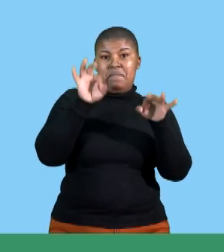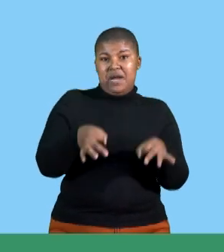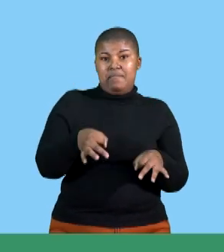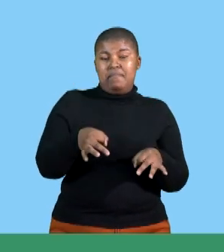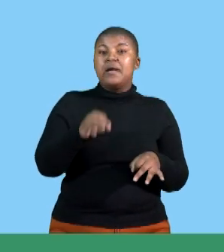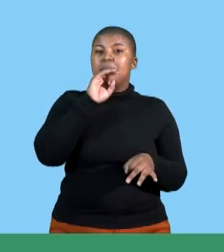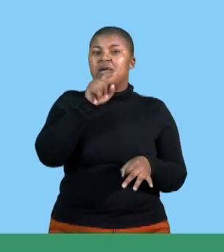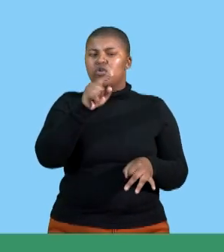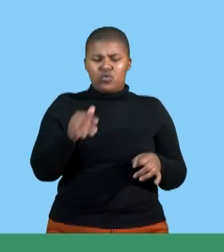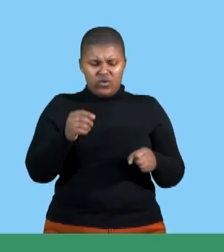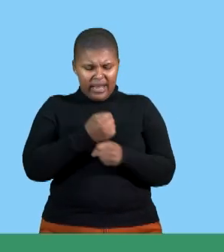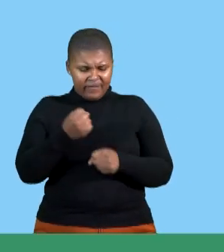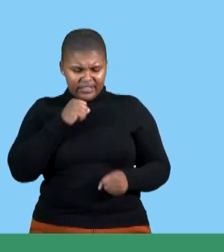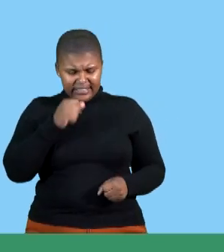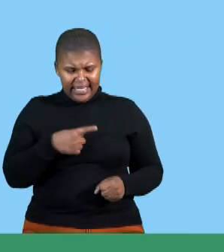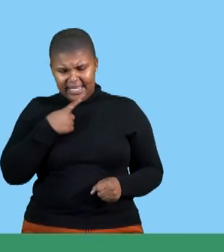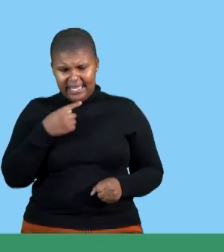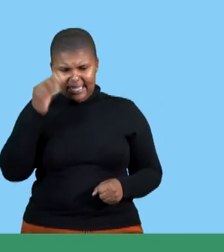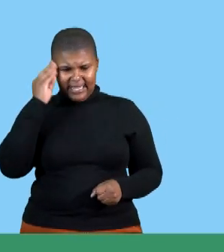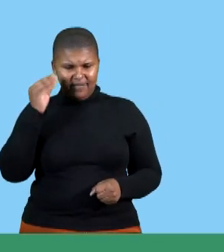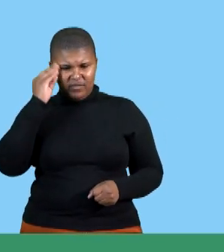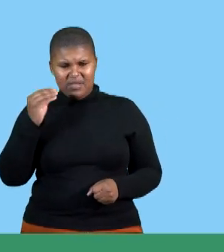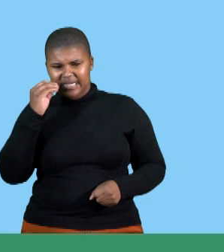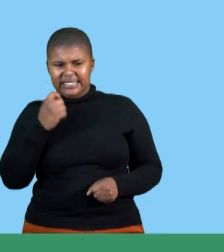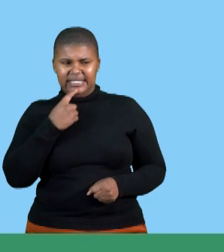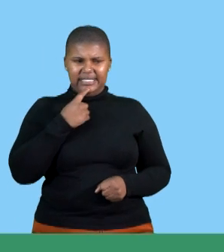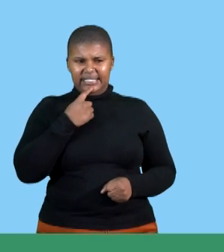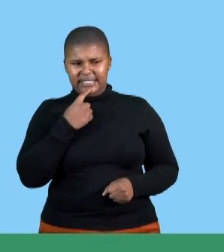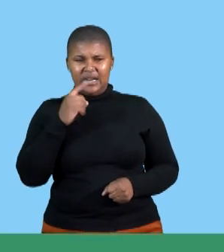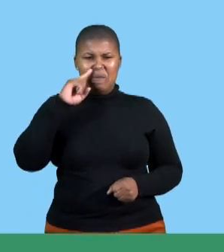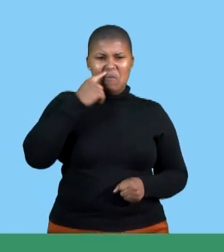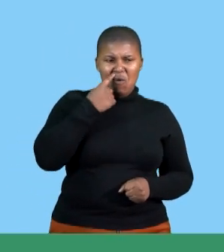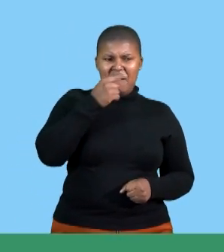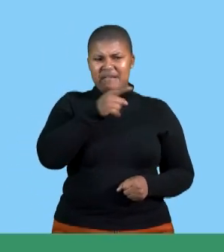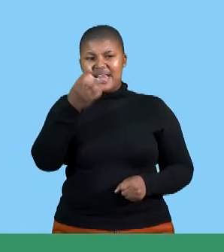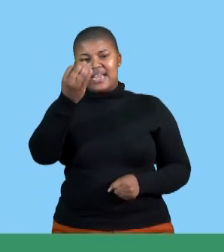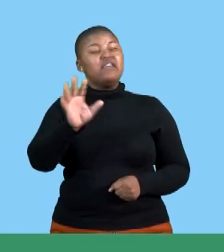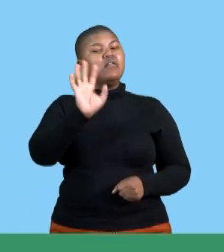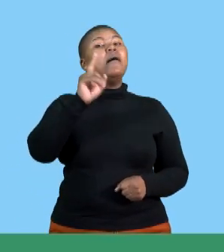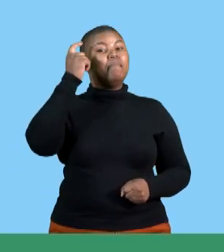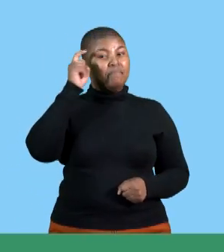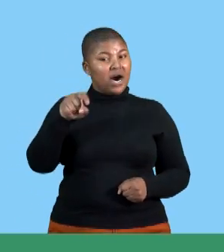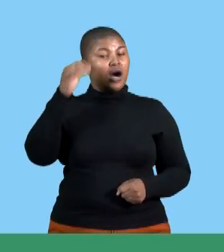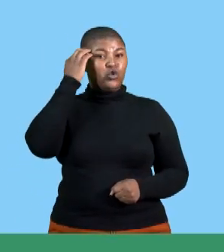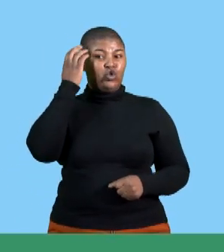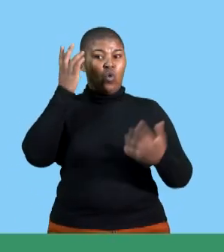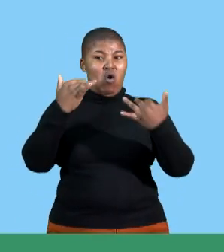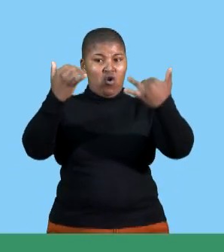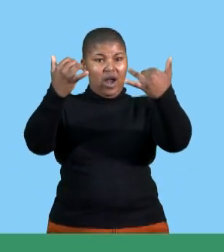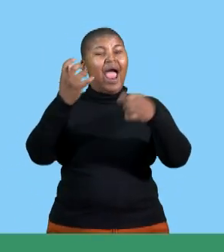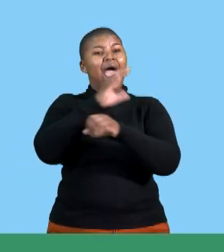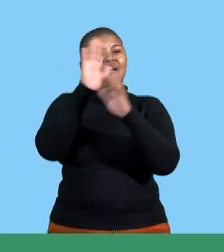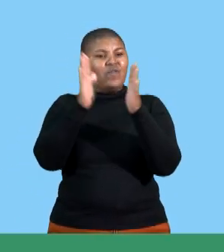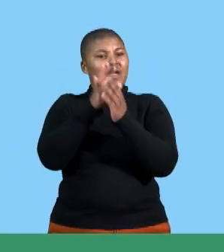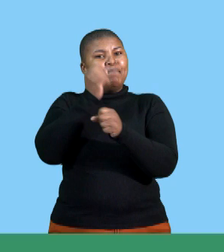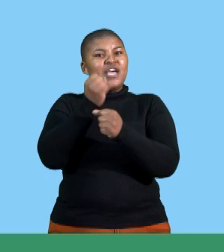age like that. You don't want to find yourself presenting something that is relatively easy or boring for the audience or something that they don't understand or they